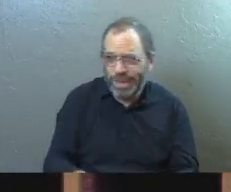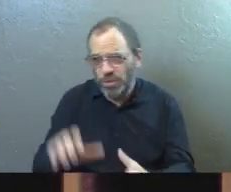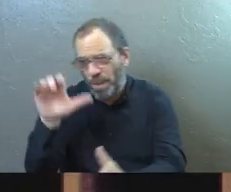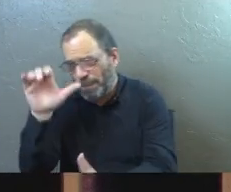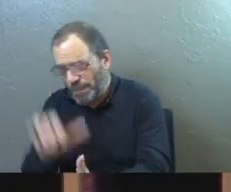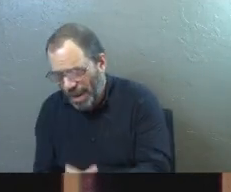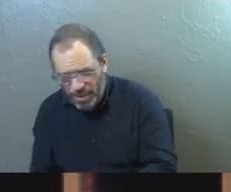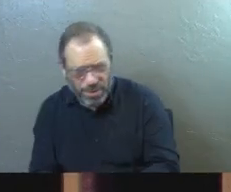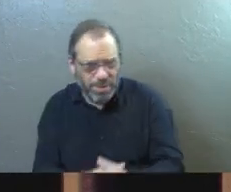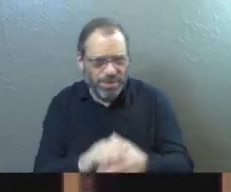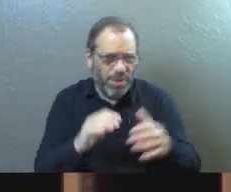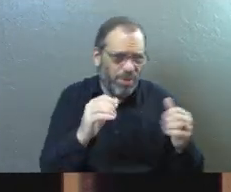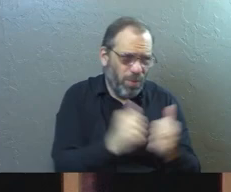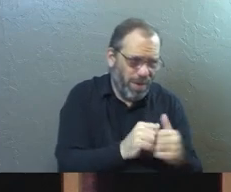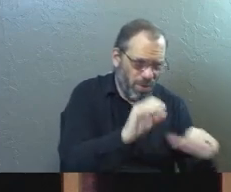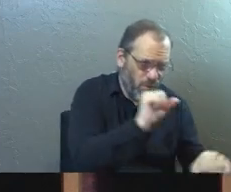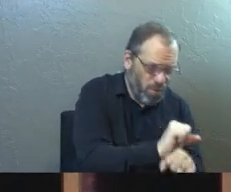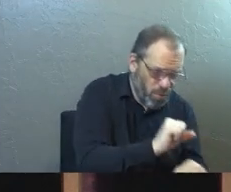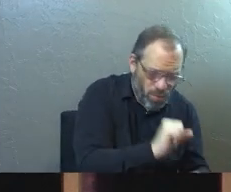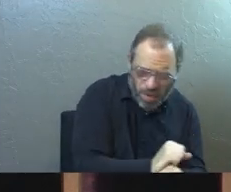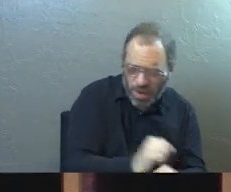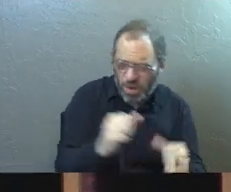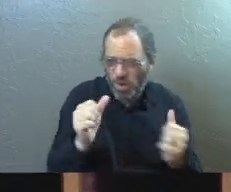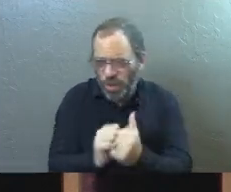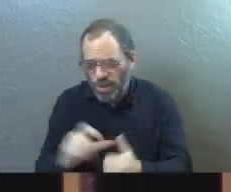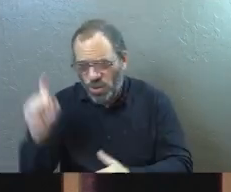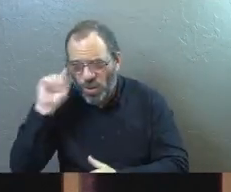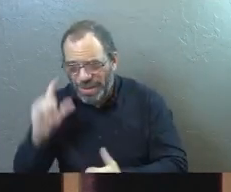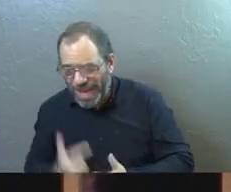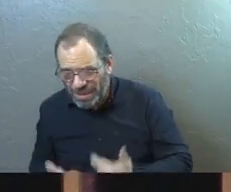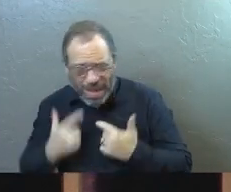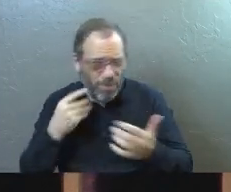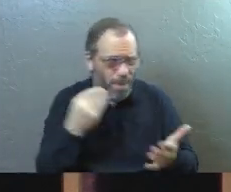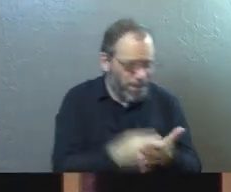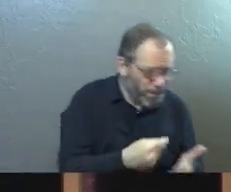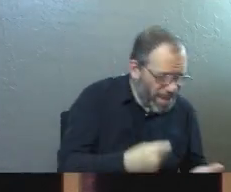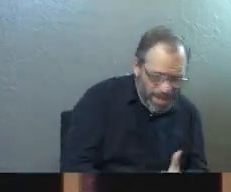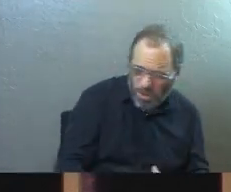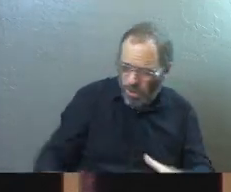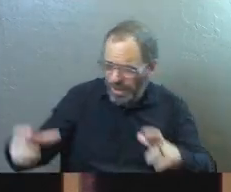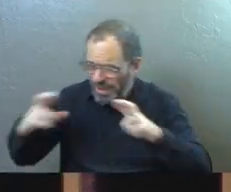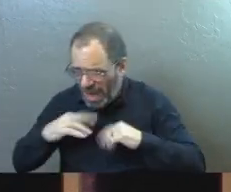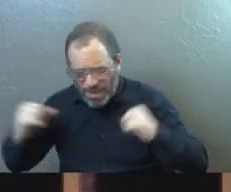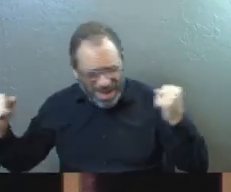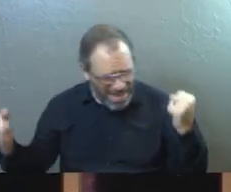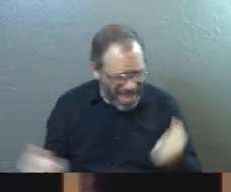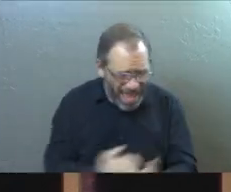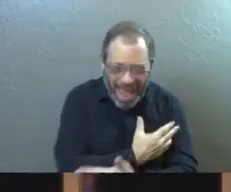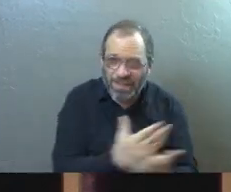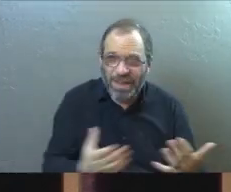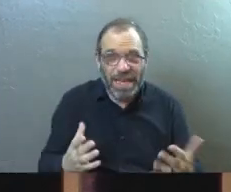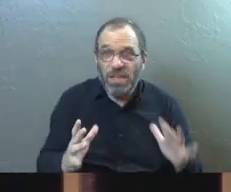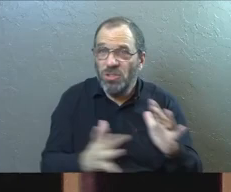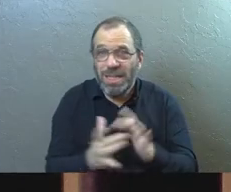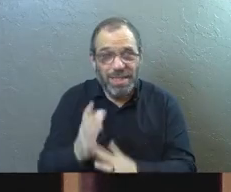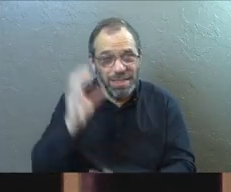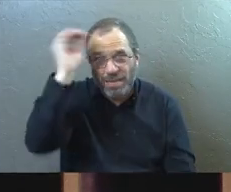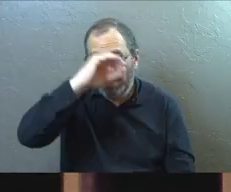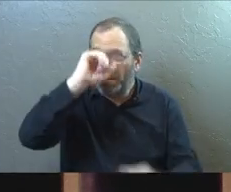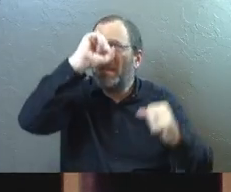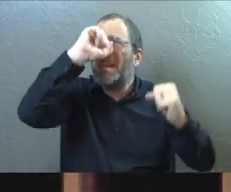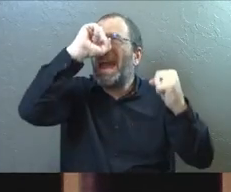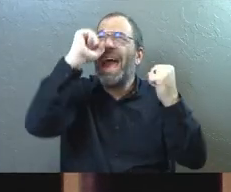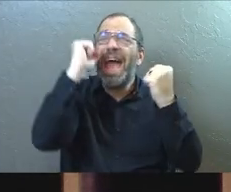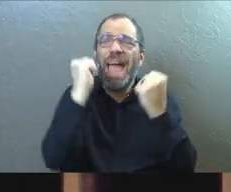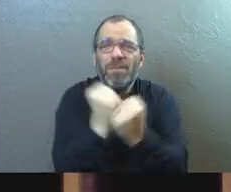in your marriage. I need you to do this at your work, with your sex life, with your money, with your retirement, with everything. He's got an opinion about everything.